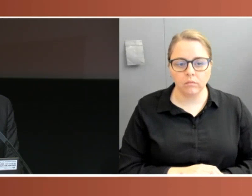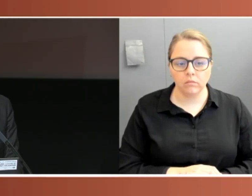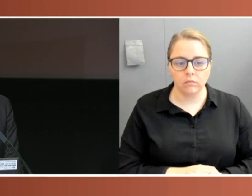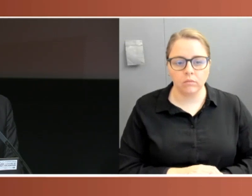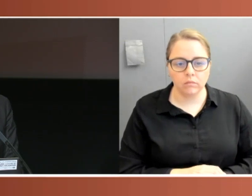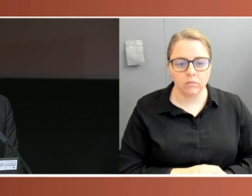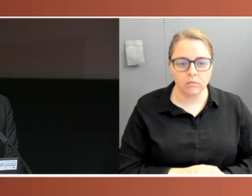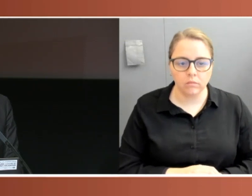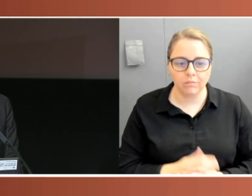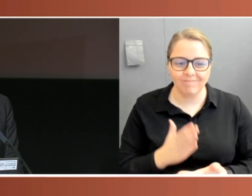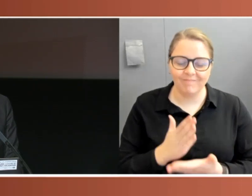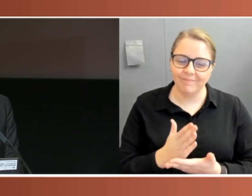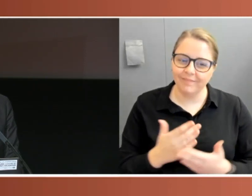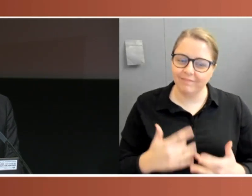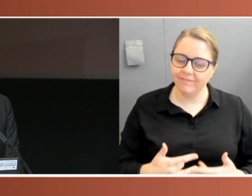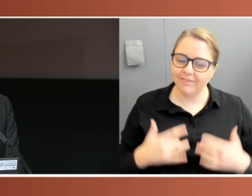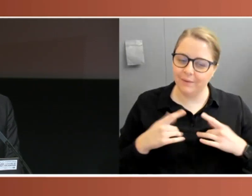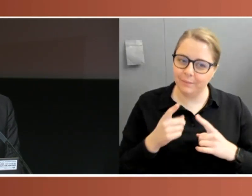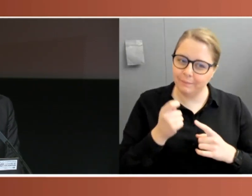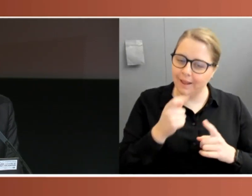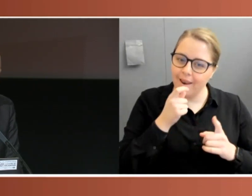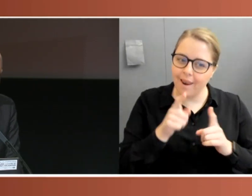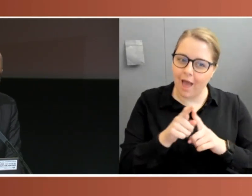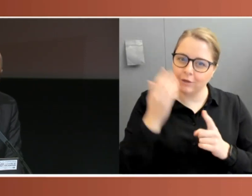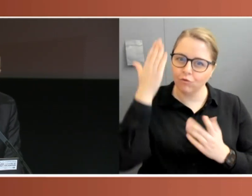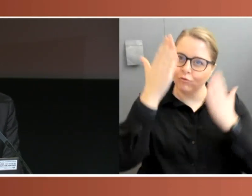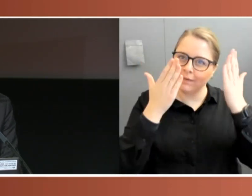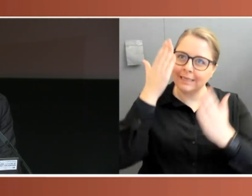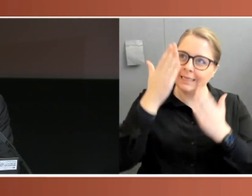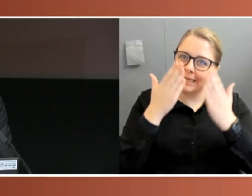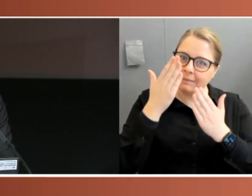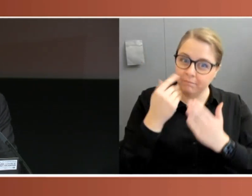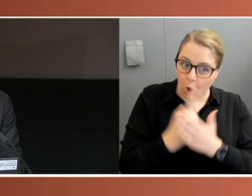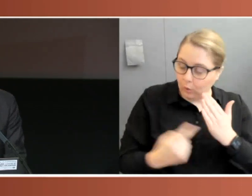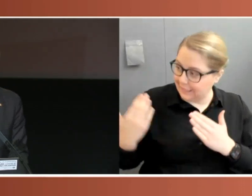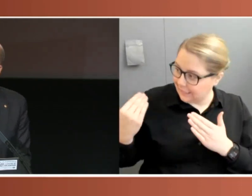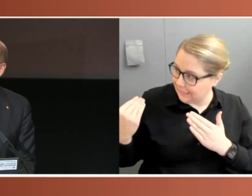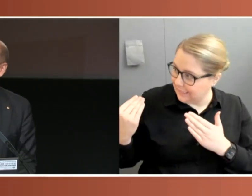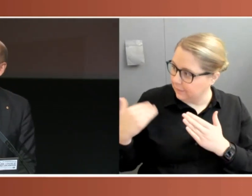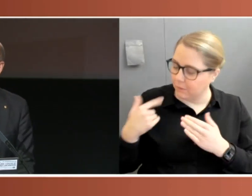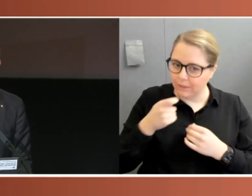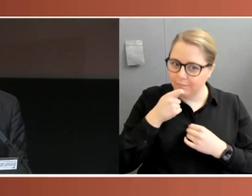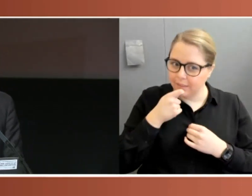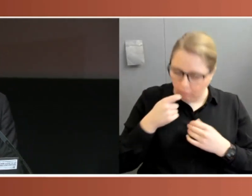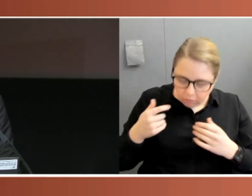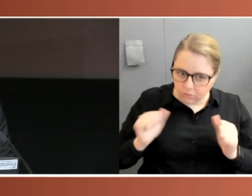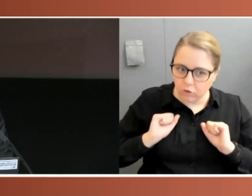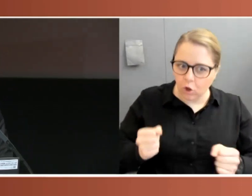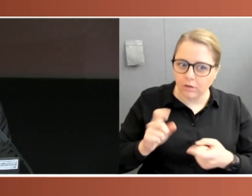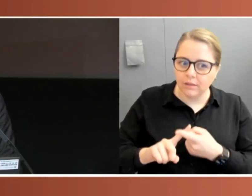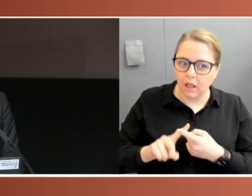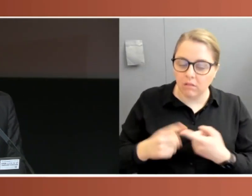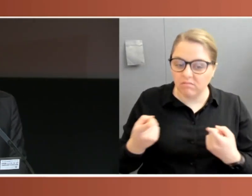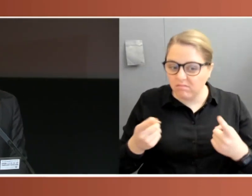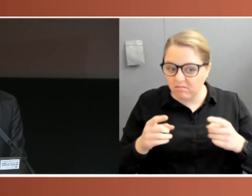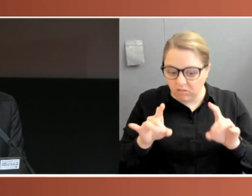dream to actually think again as to actually what happened during those days, even though they're so recent. But, of course, we closed our borders. Dancing